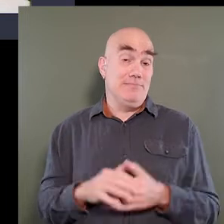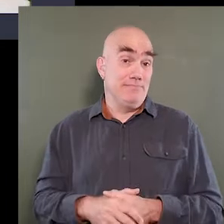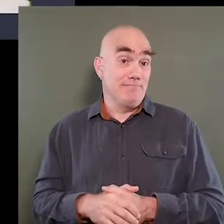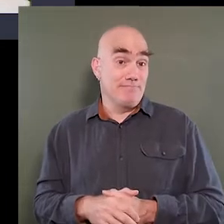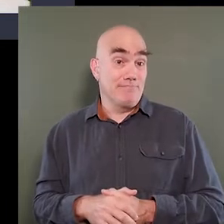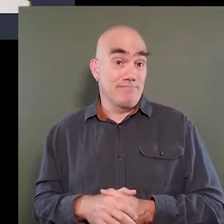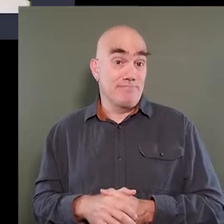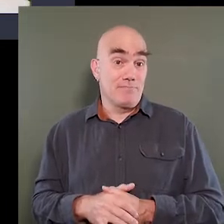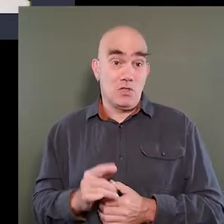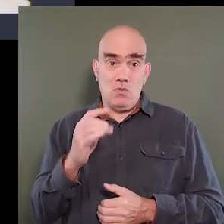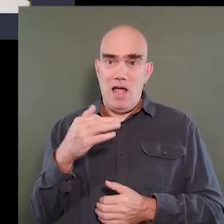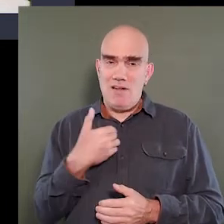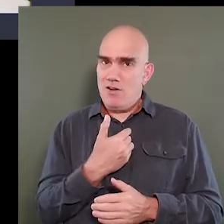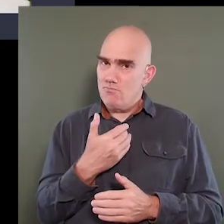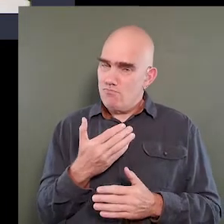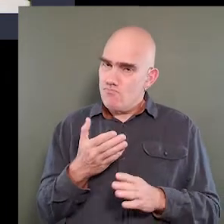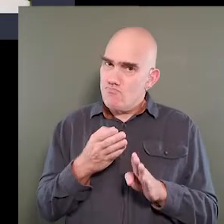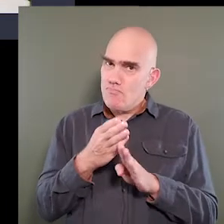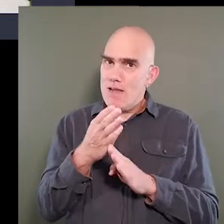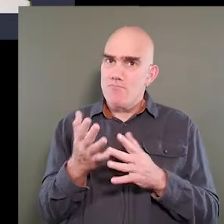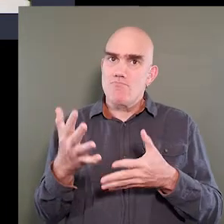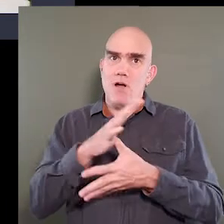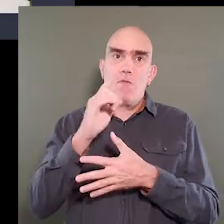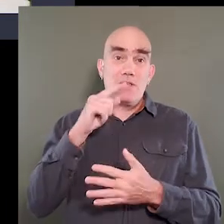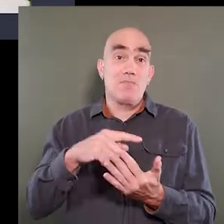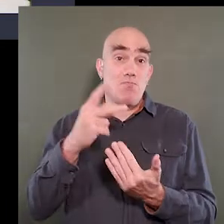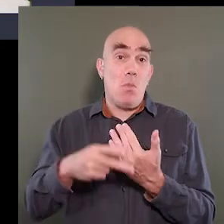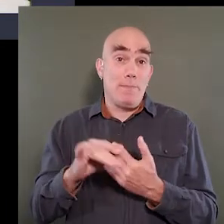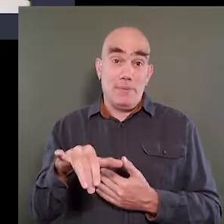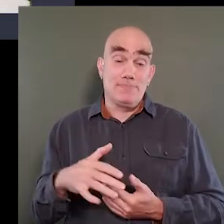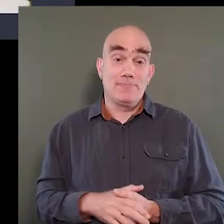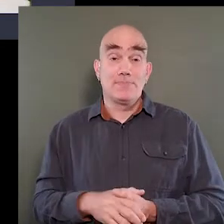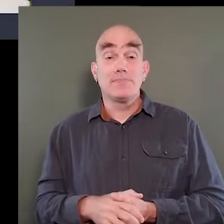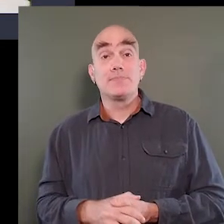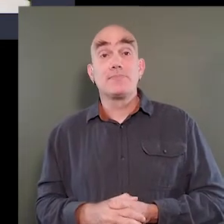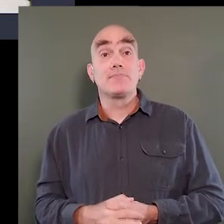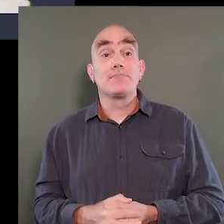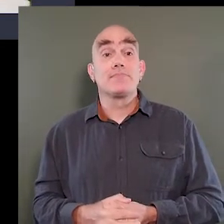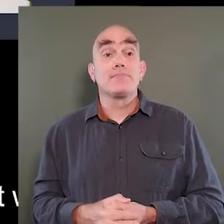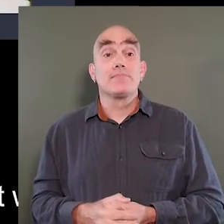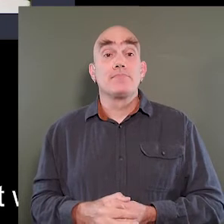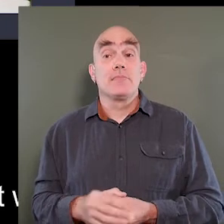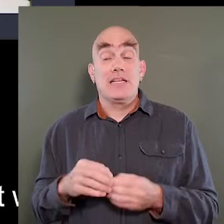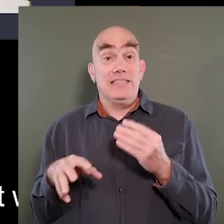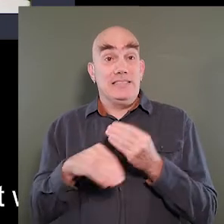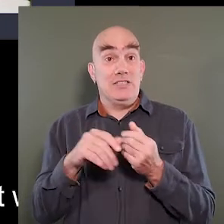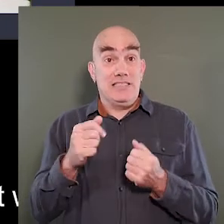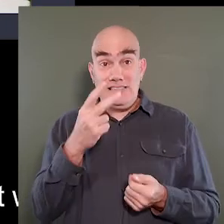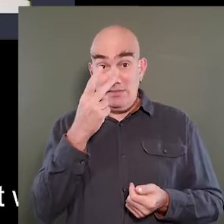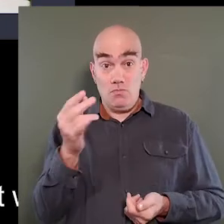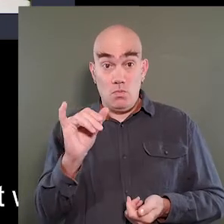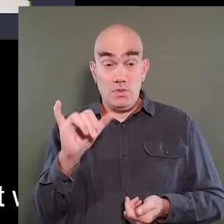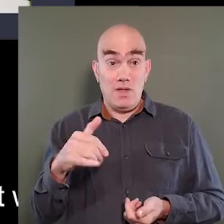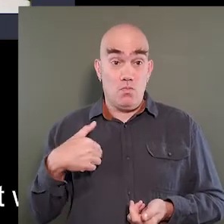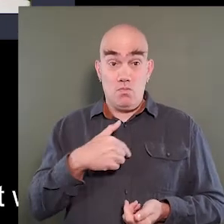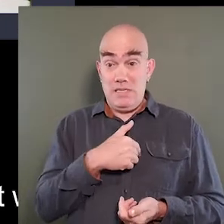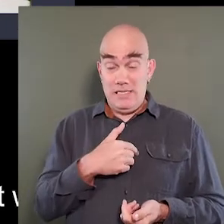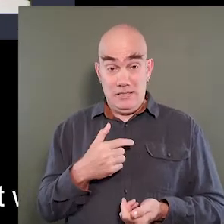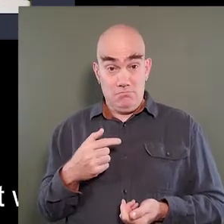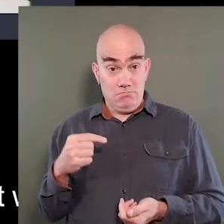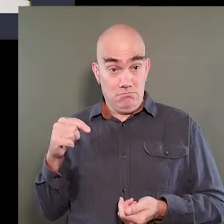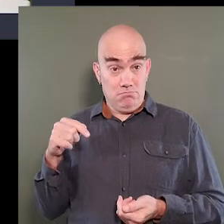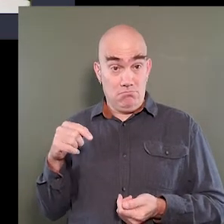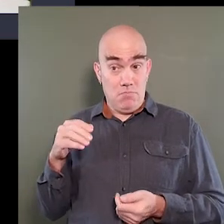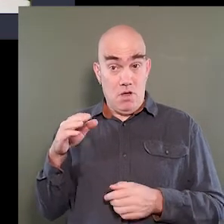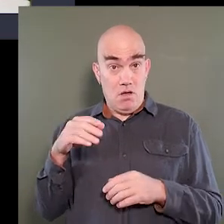independently, which is one of our main priorities of this program. In addition, you can see